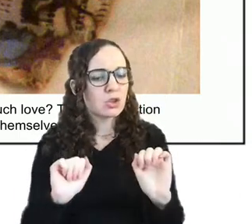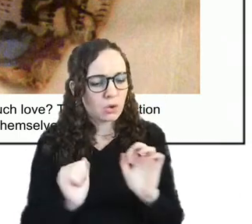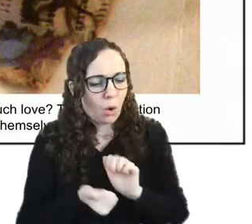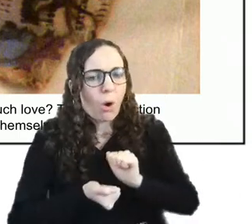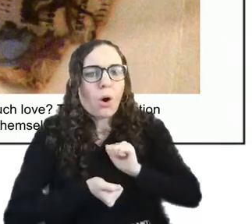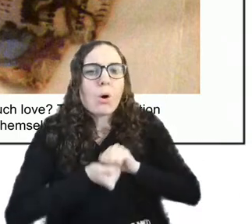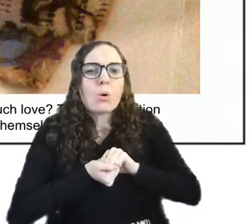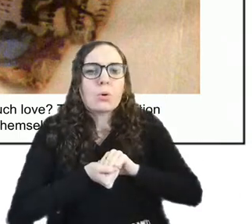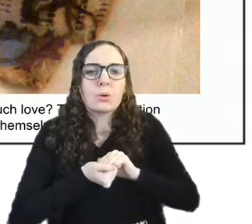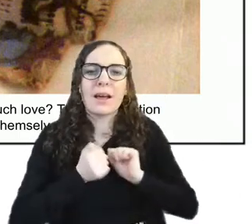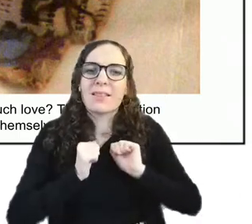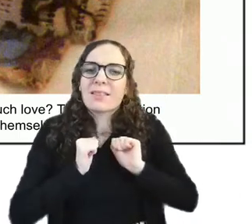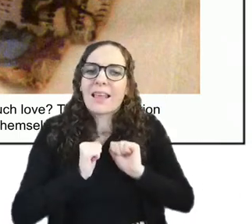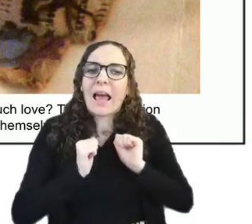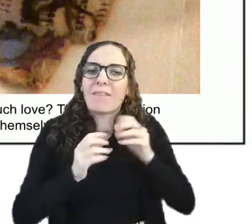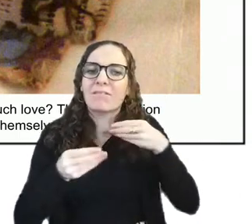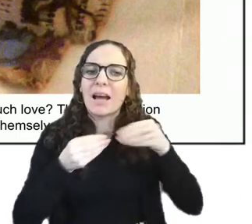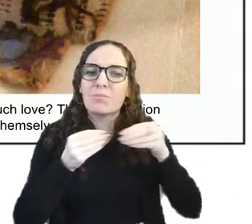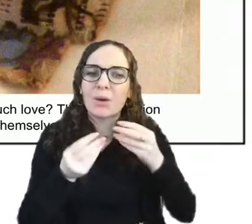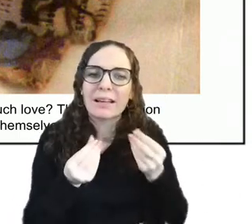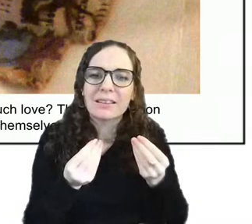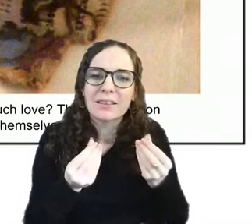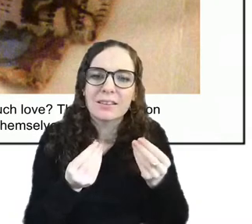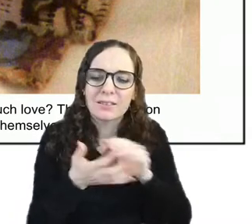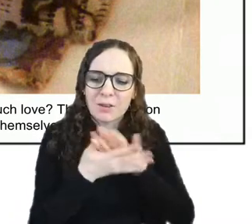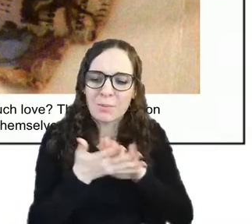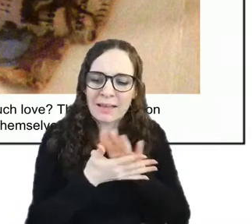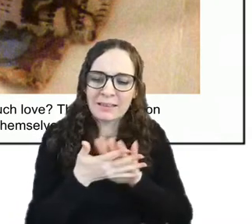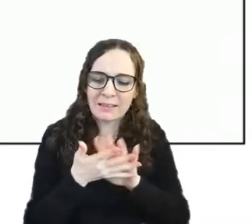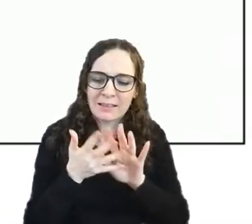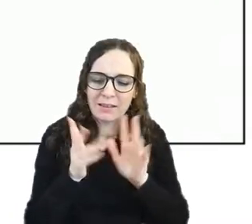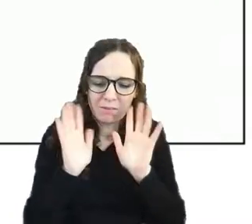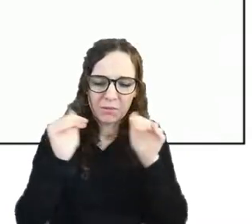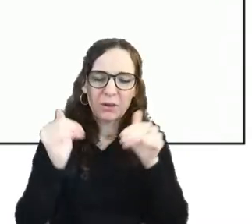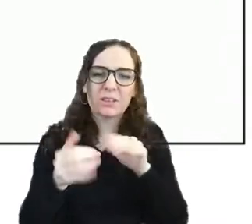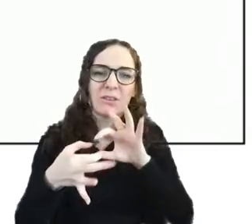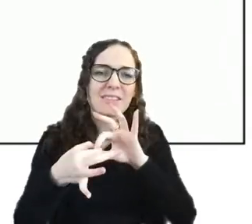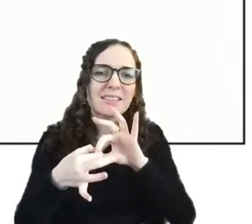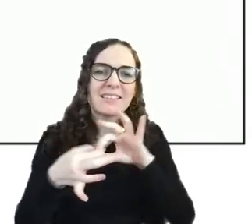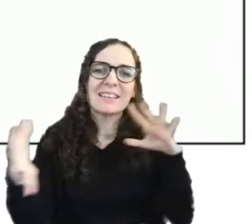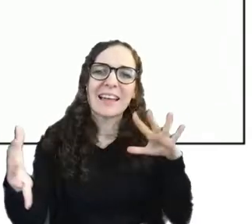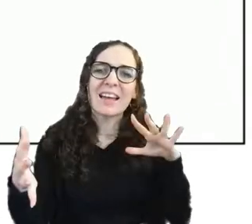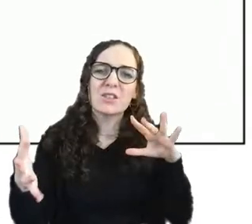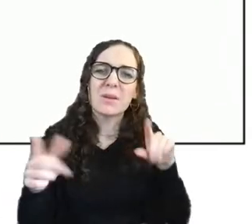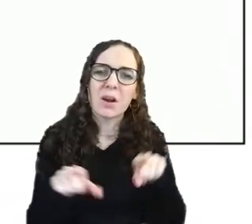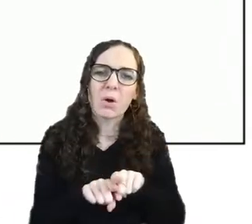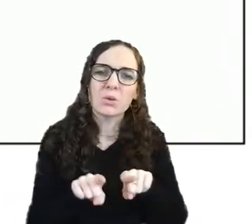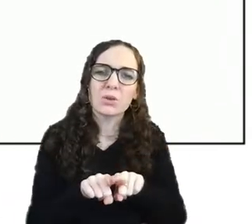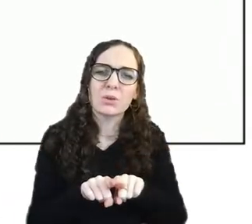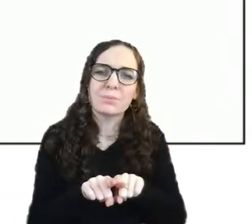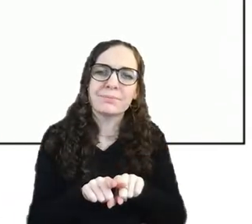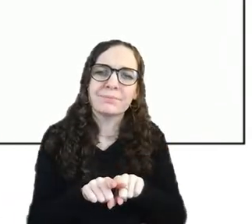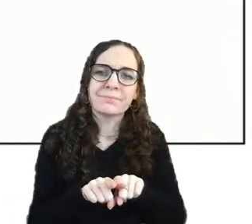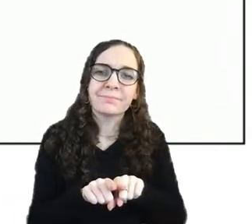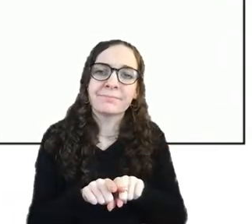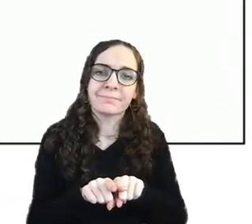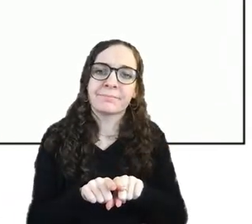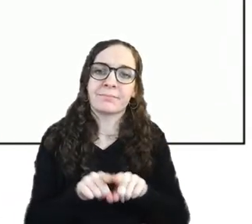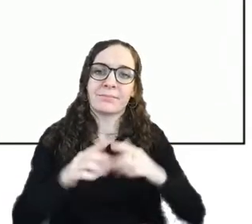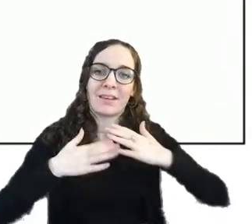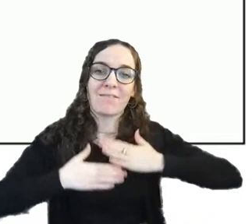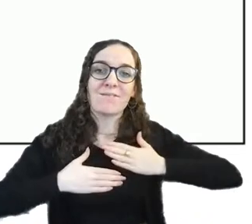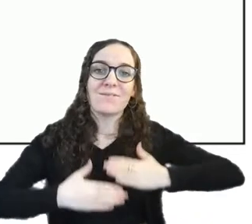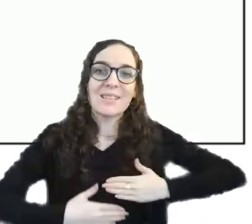in like a museum so there's like detachment i guess physical objects are awesome i